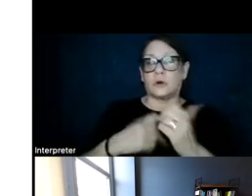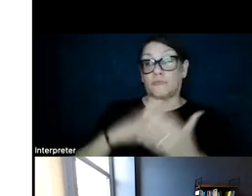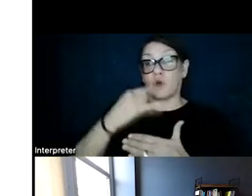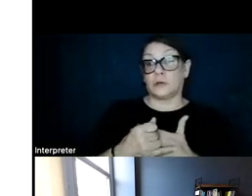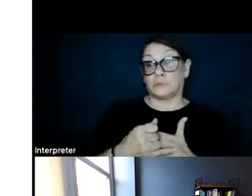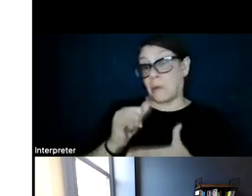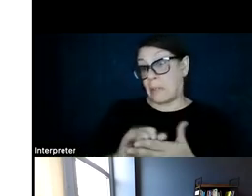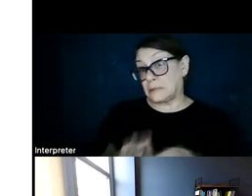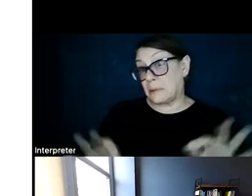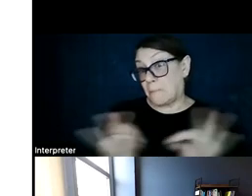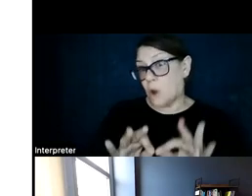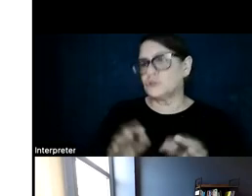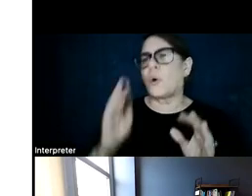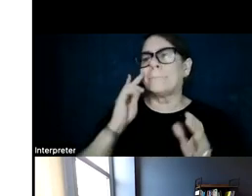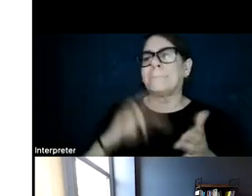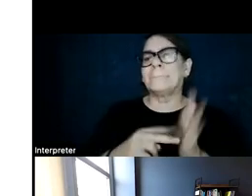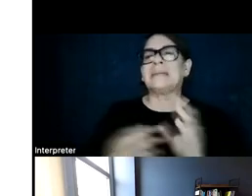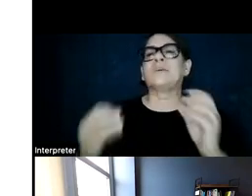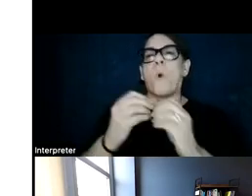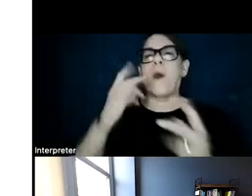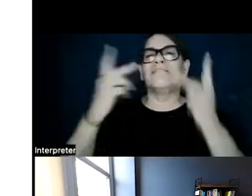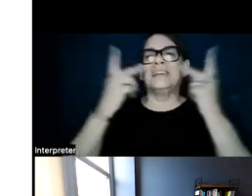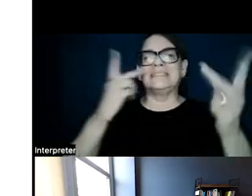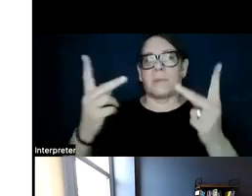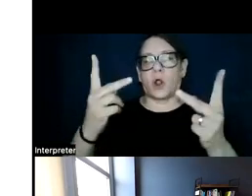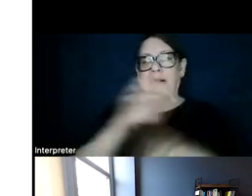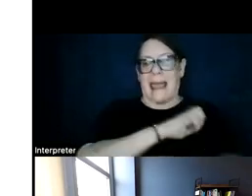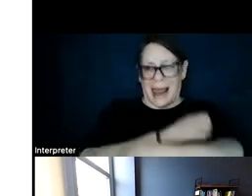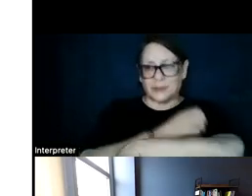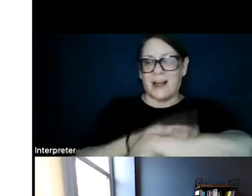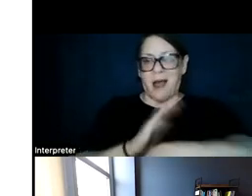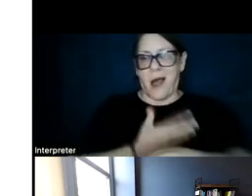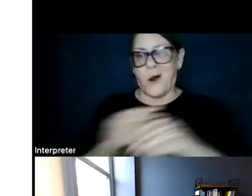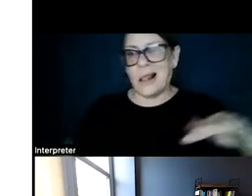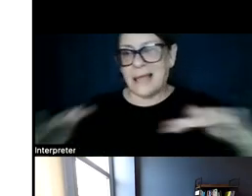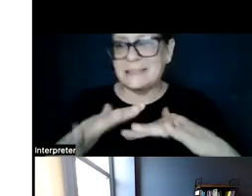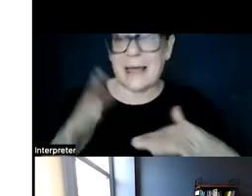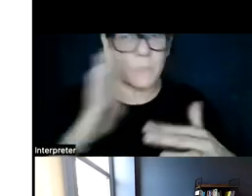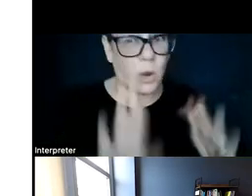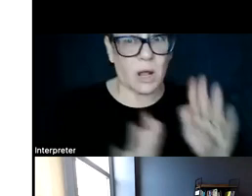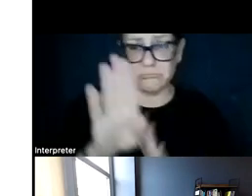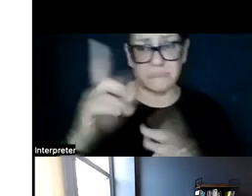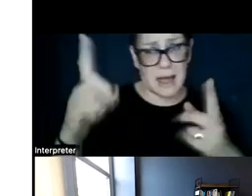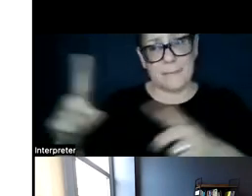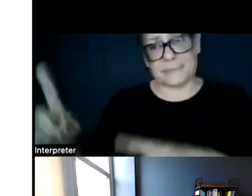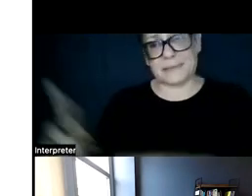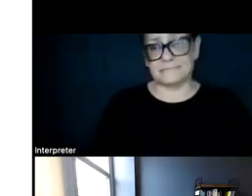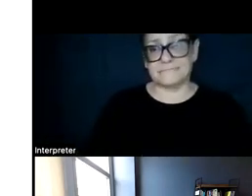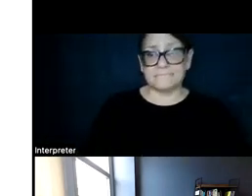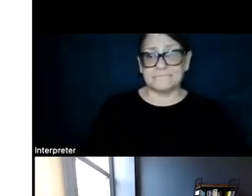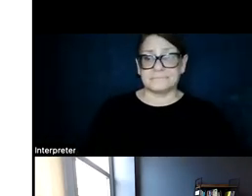significant. So that visibility of energy in our landscape is very much going to be a potential issue.